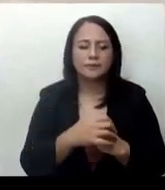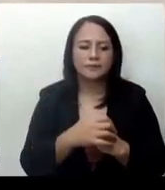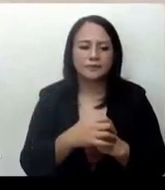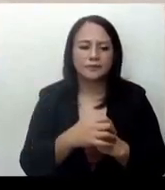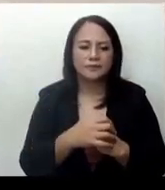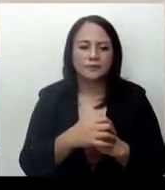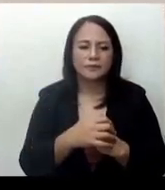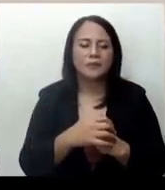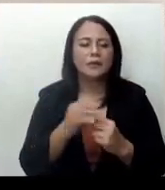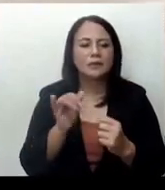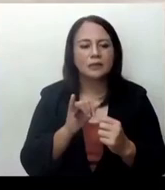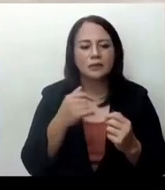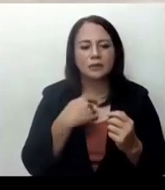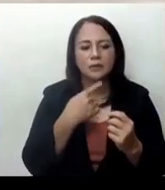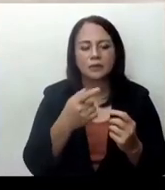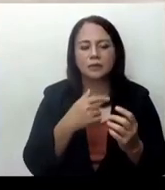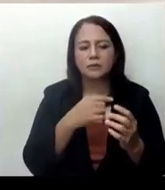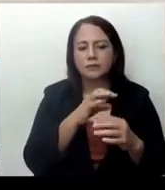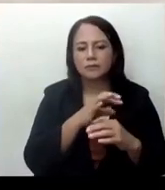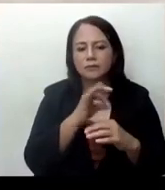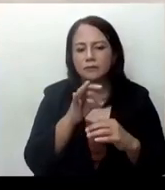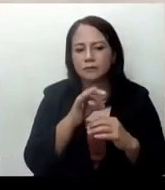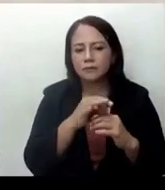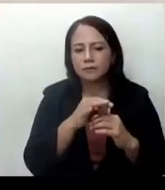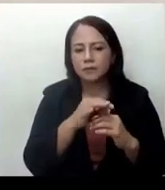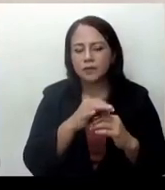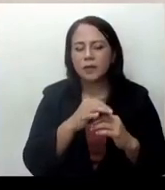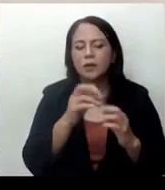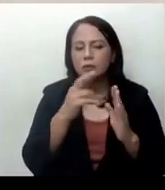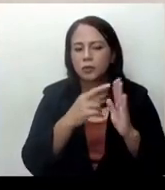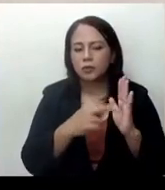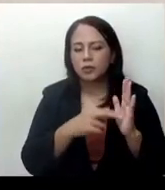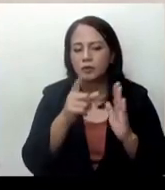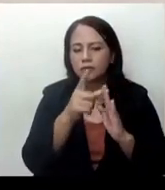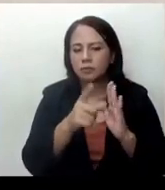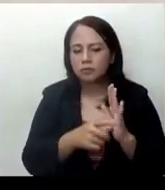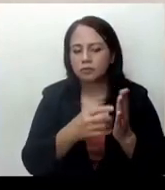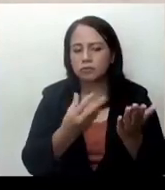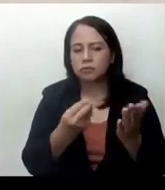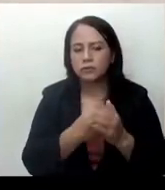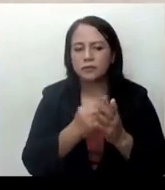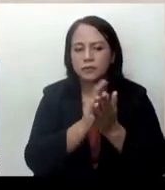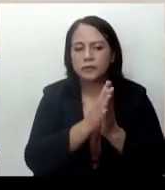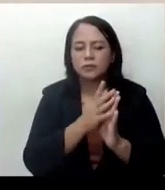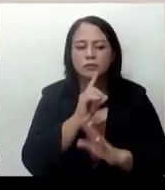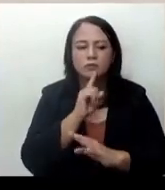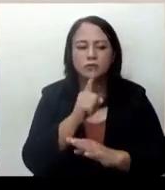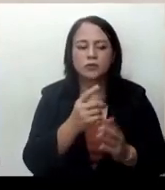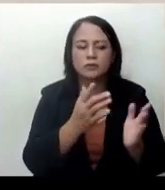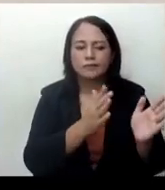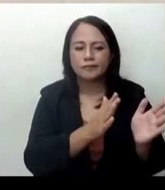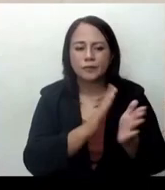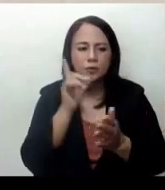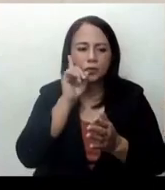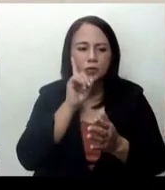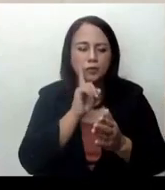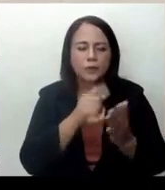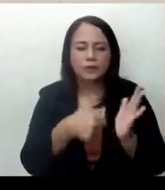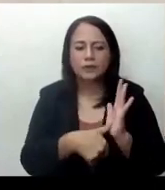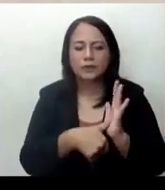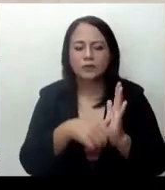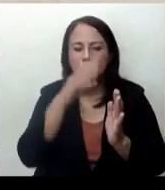Garcia also called on the candidates to abide by the rule of law and ensure a peaceful, truthful and orderly election on October 30.